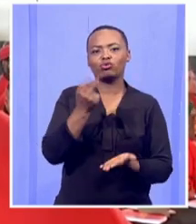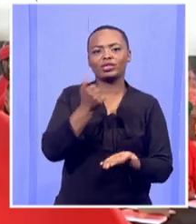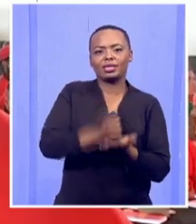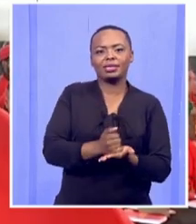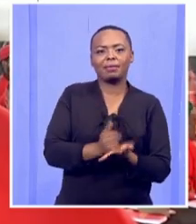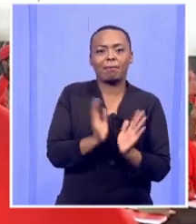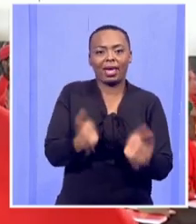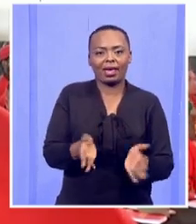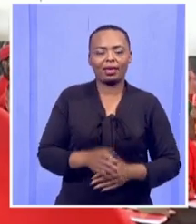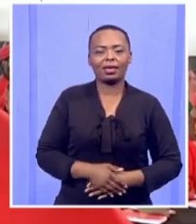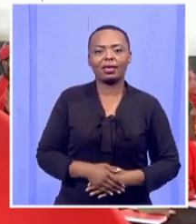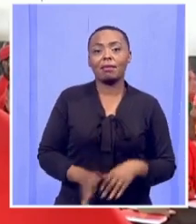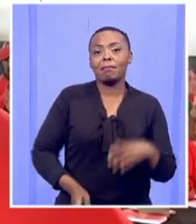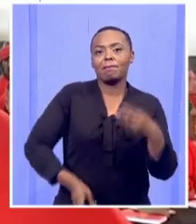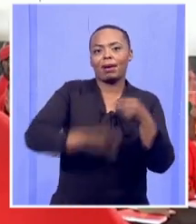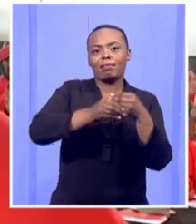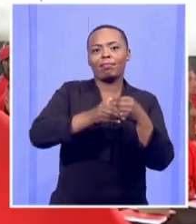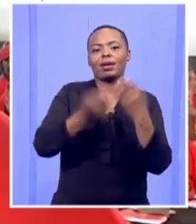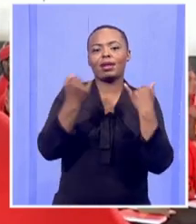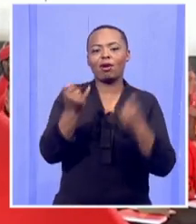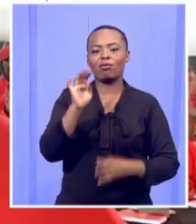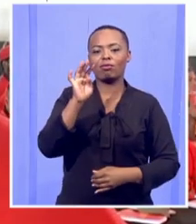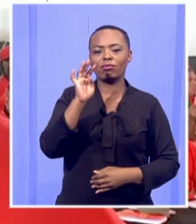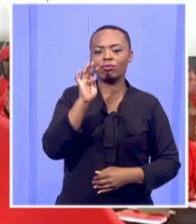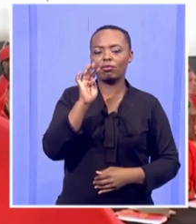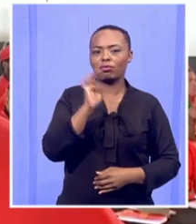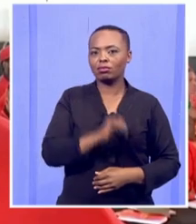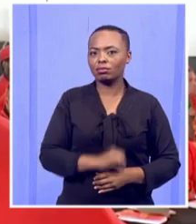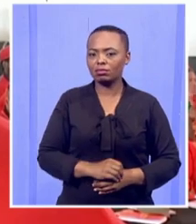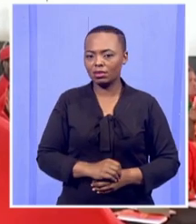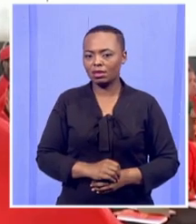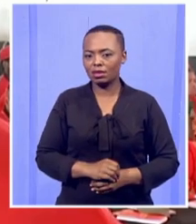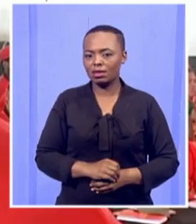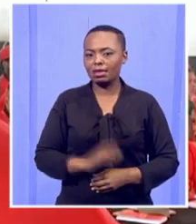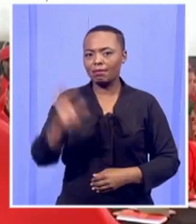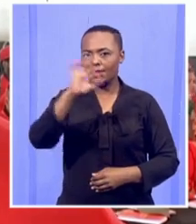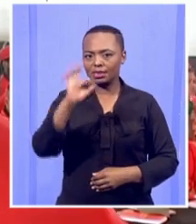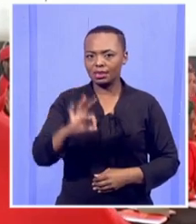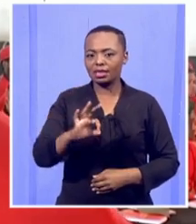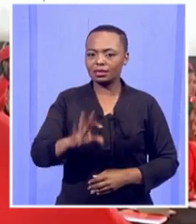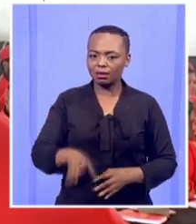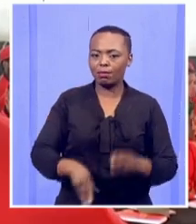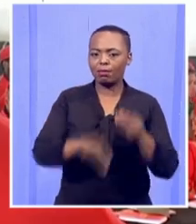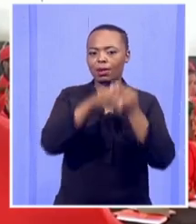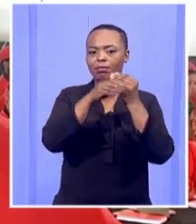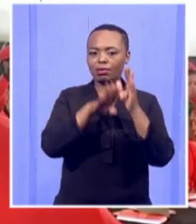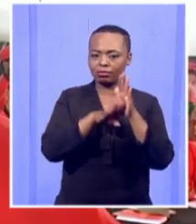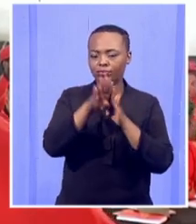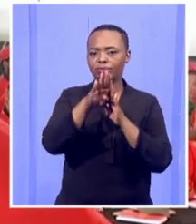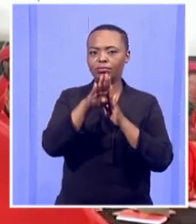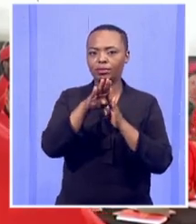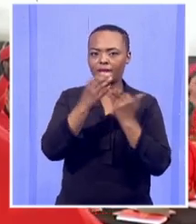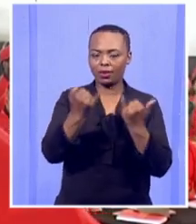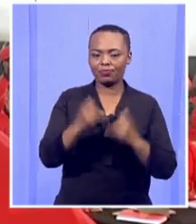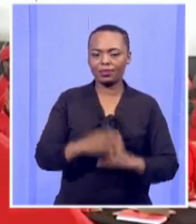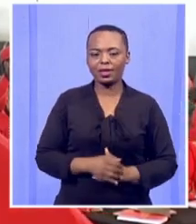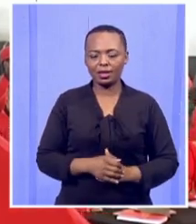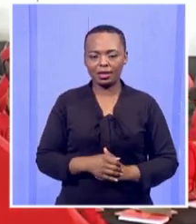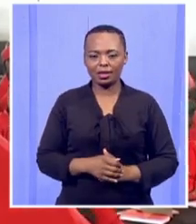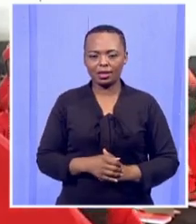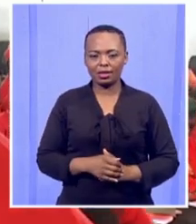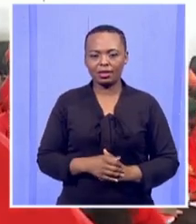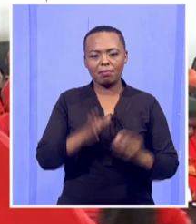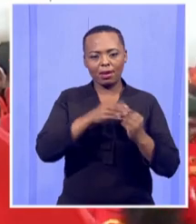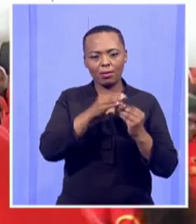that number. We fought, of course, even the percentage-wise, we managed to double. Our membership was